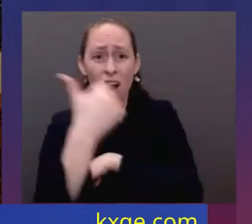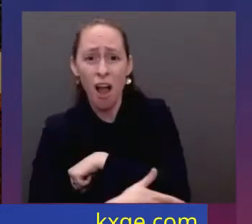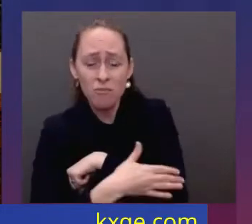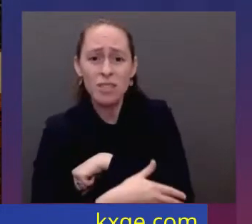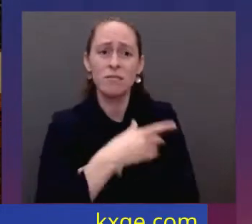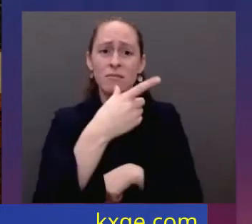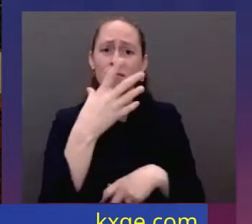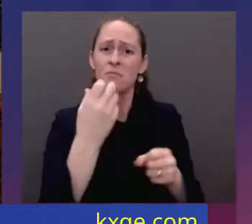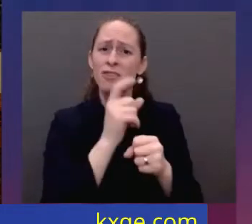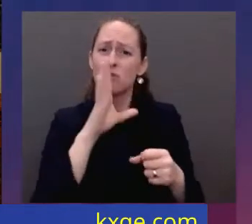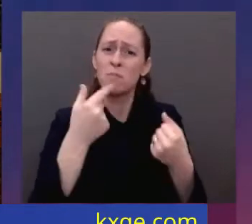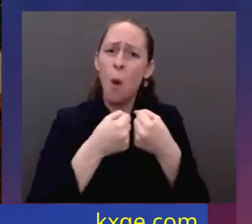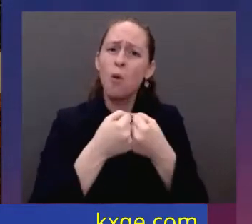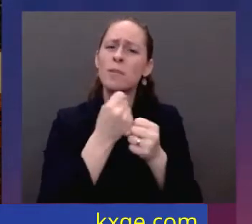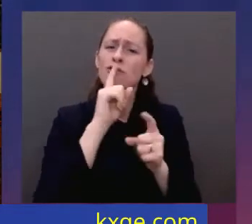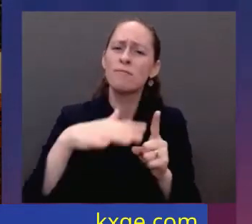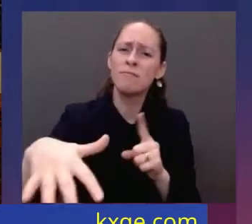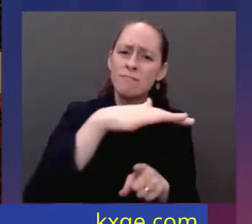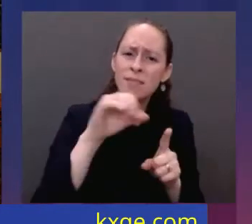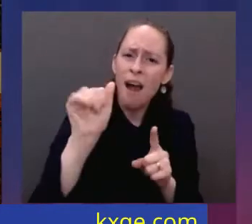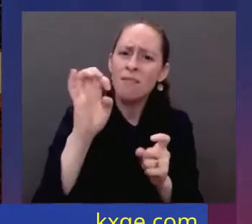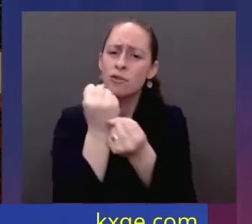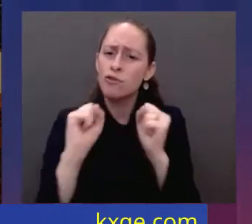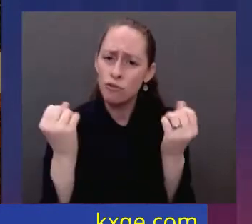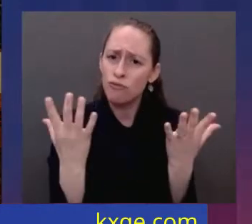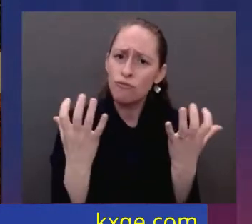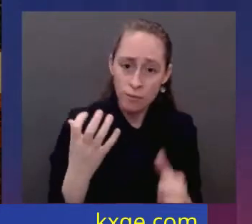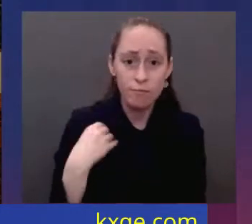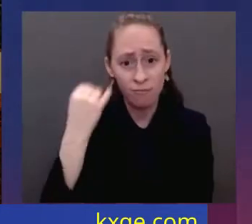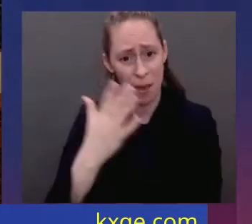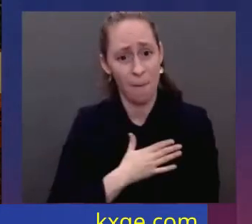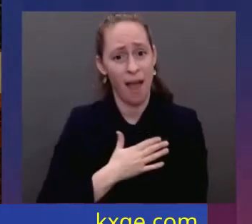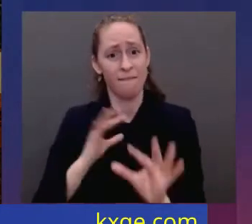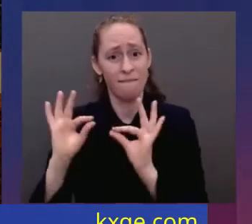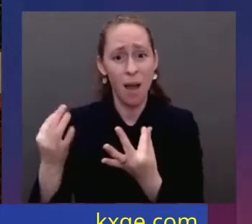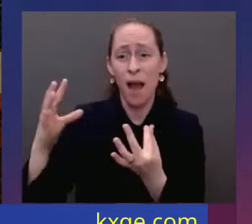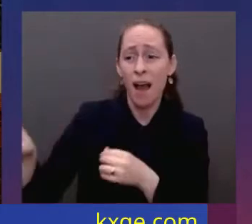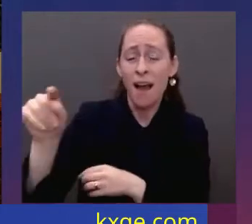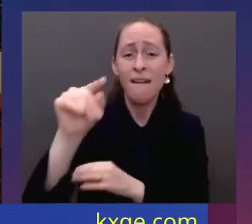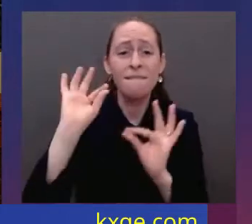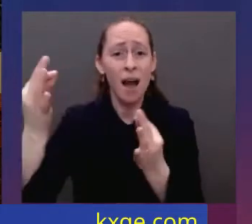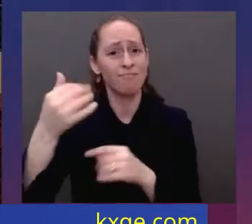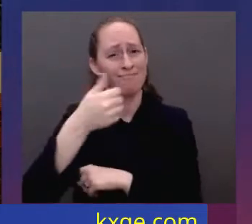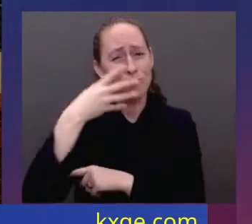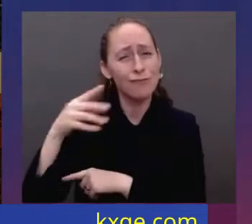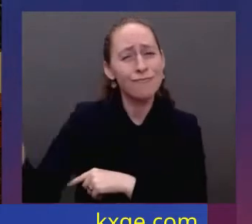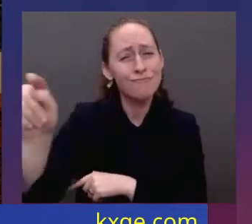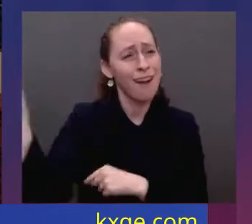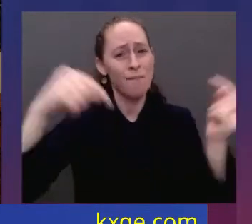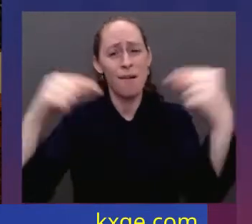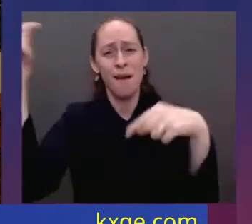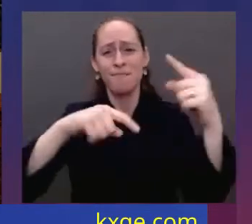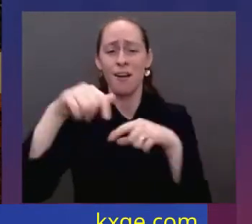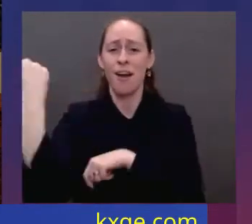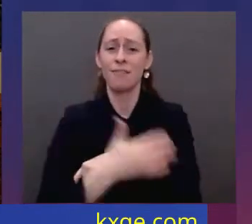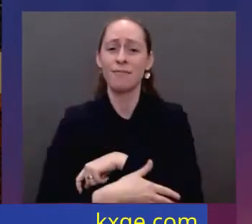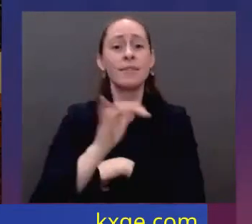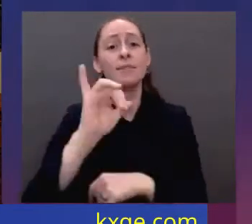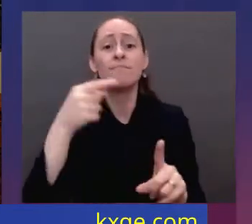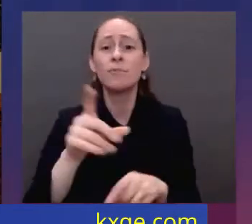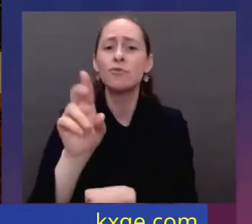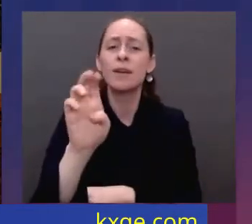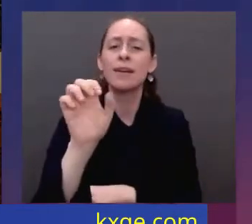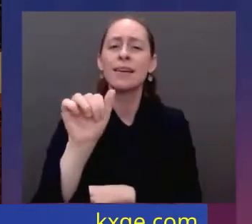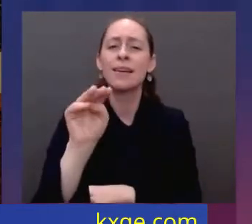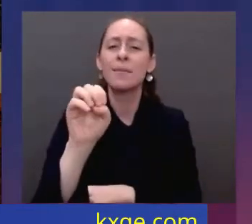led the generation of immigrants to this land, my forebearers and many of yours. Provide a pathway to citizenship for dreamers, those with temporary status, farm workers, essential workers.